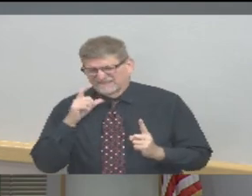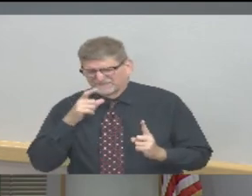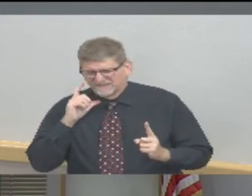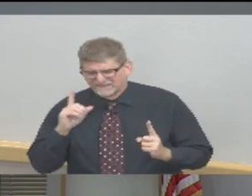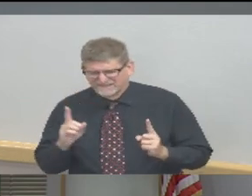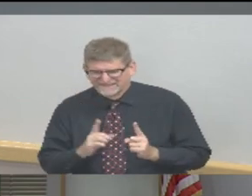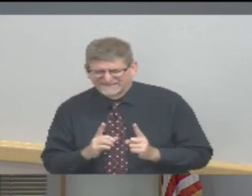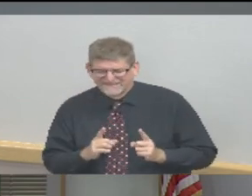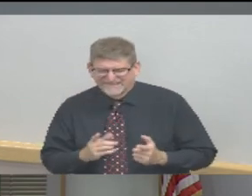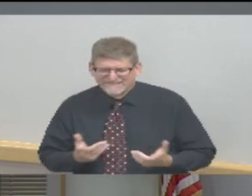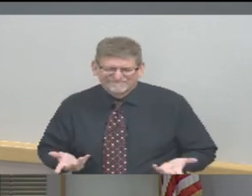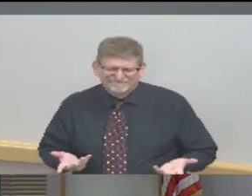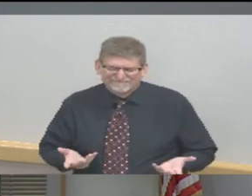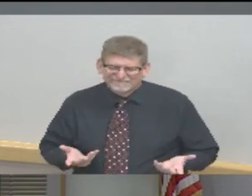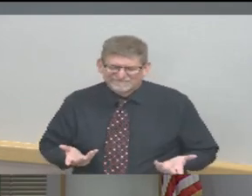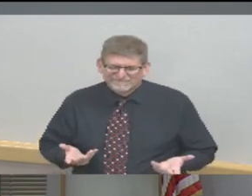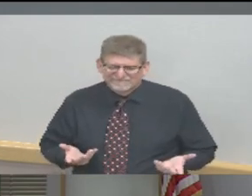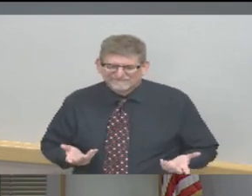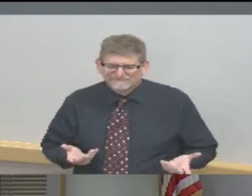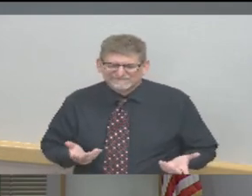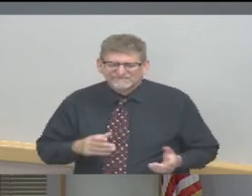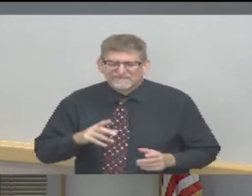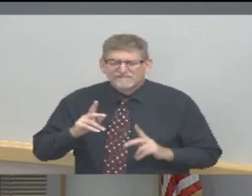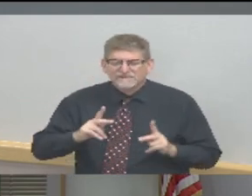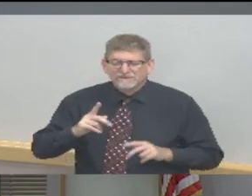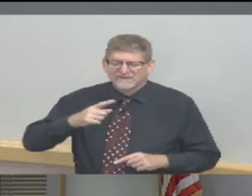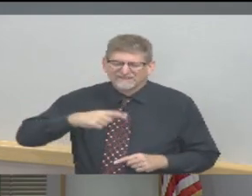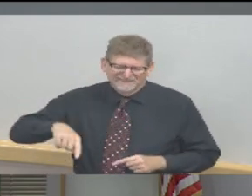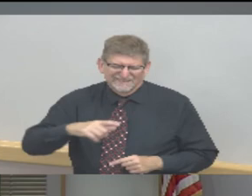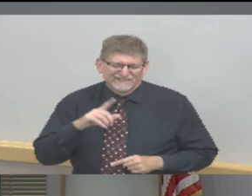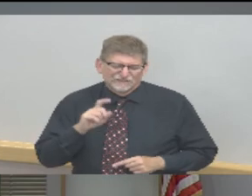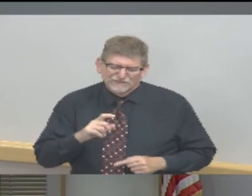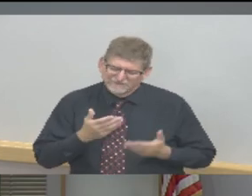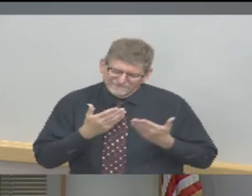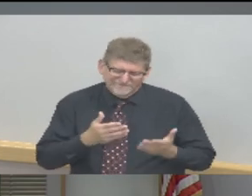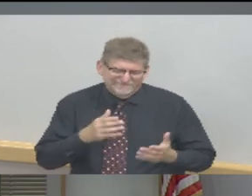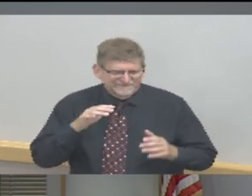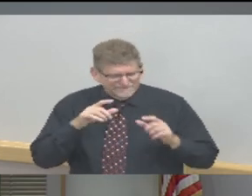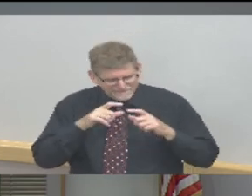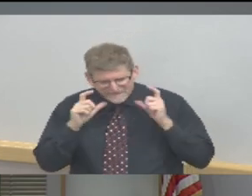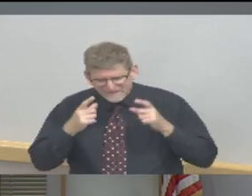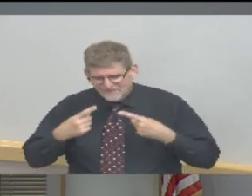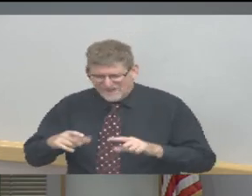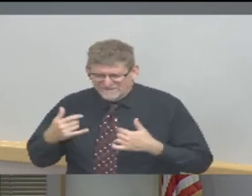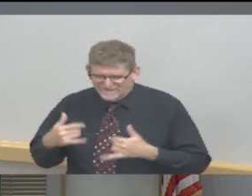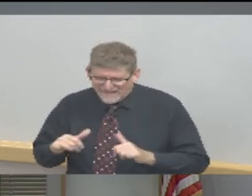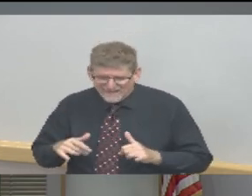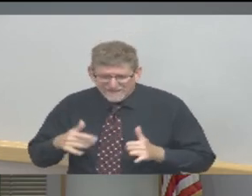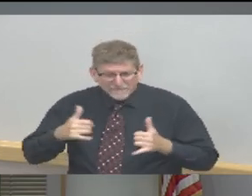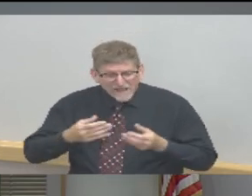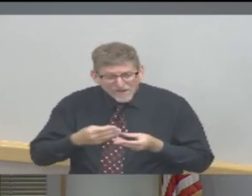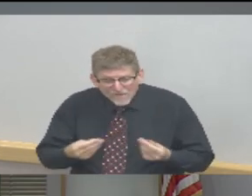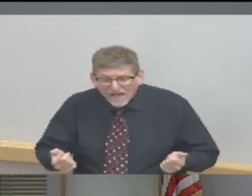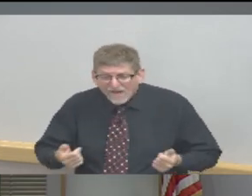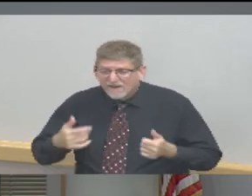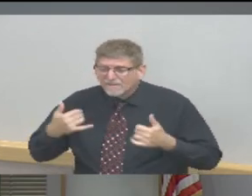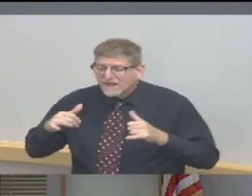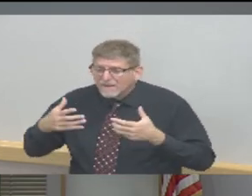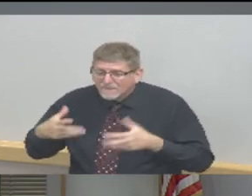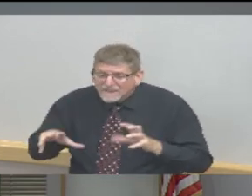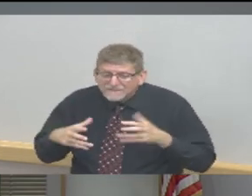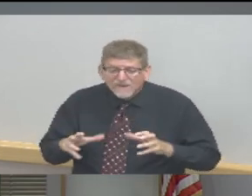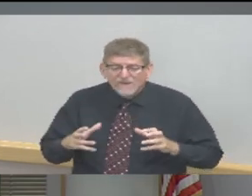people wear masks when they are on the playgrounds, on the basketball courts, tennis courts.